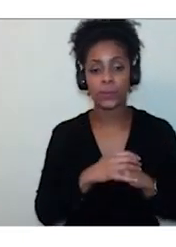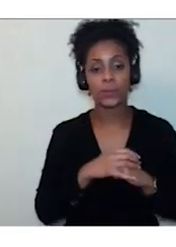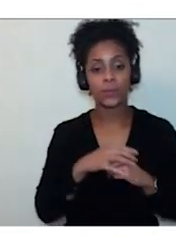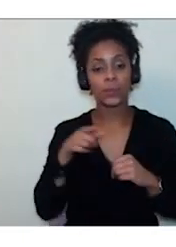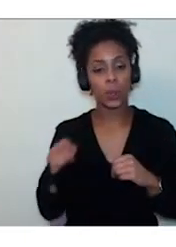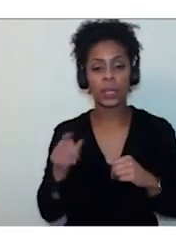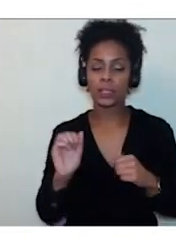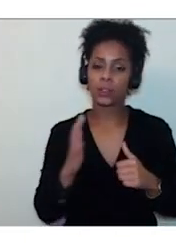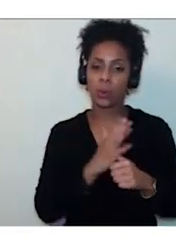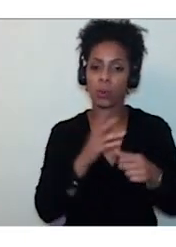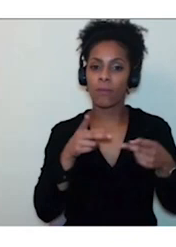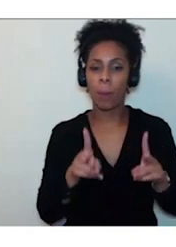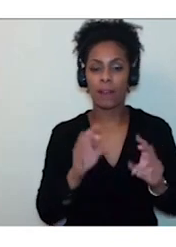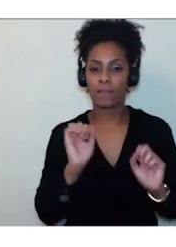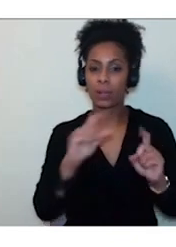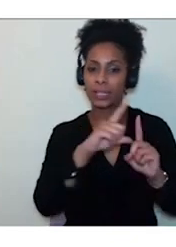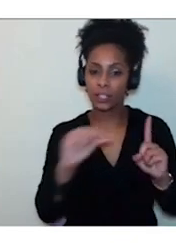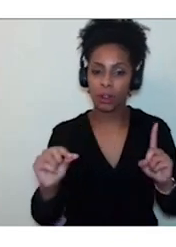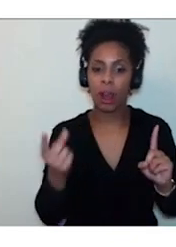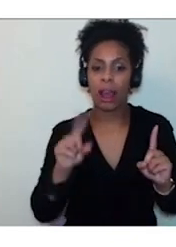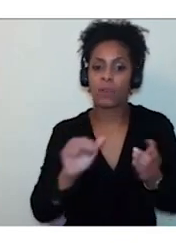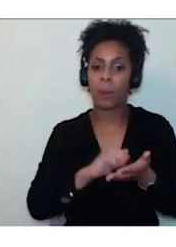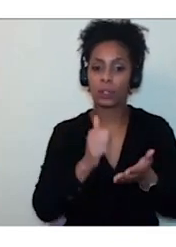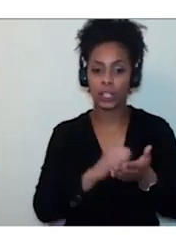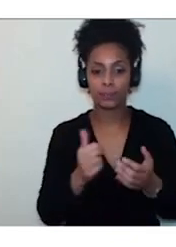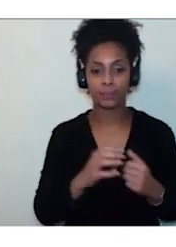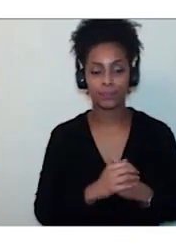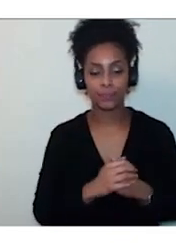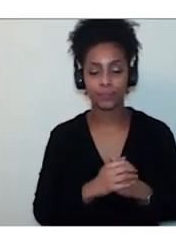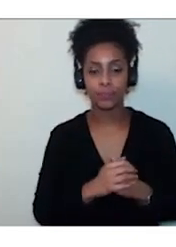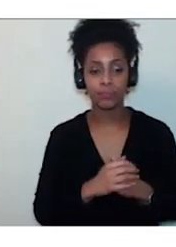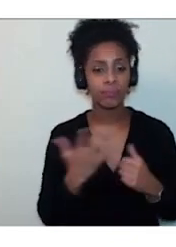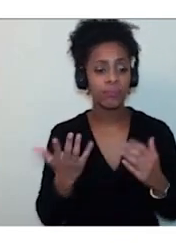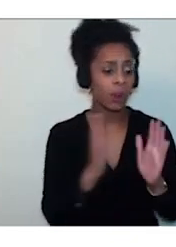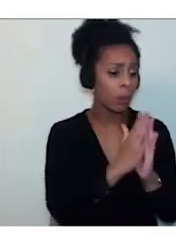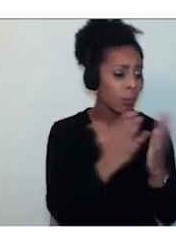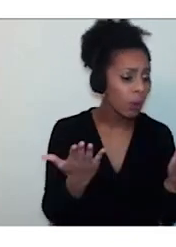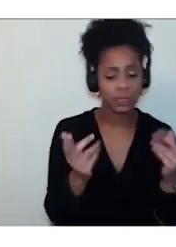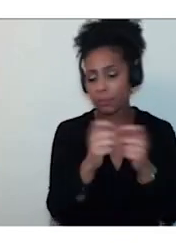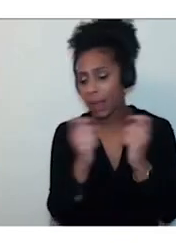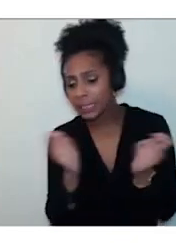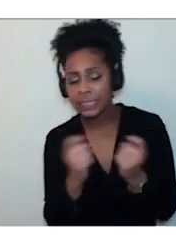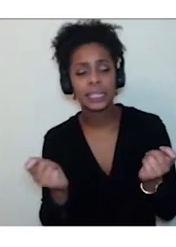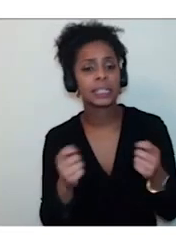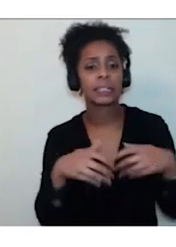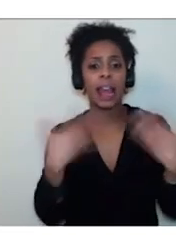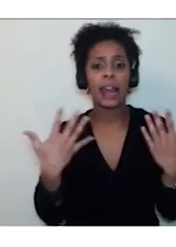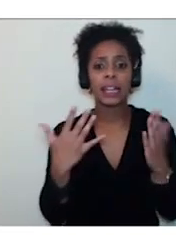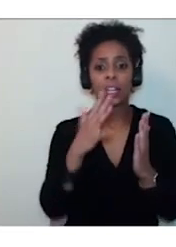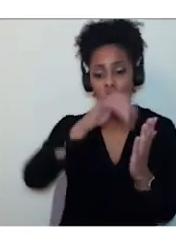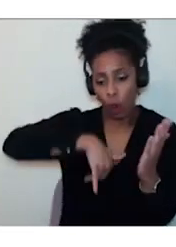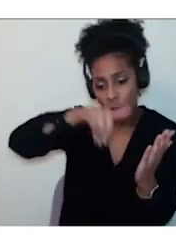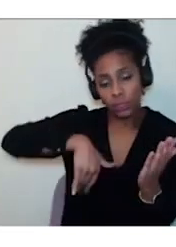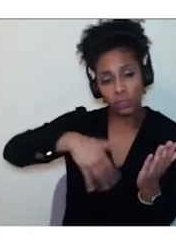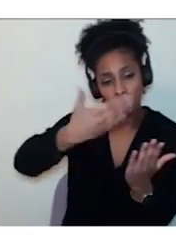paper publishing. Books, magazines, documentation, and long-form documents are the most likely to benefit from being